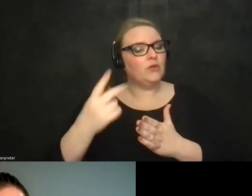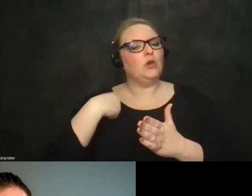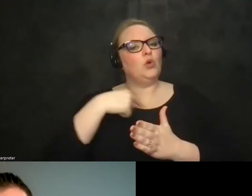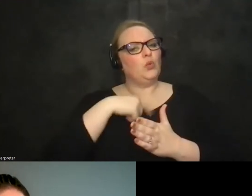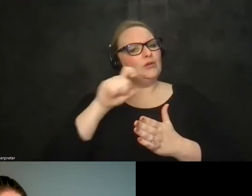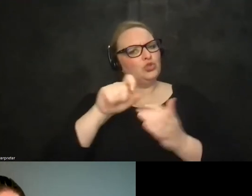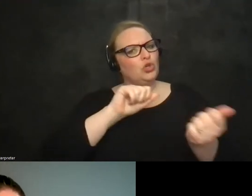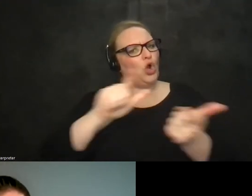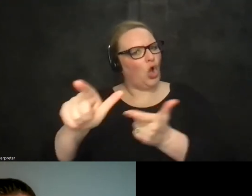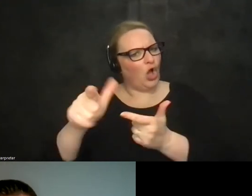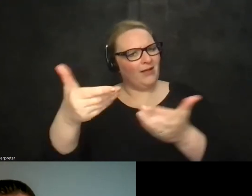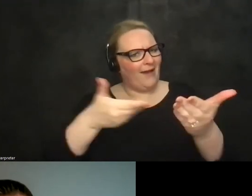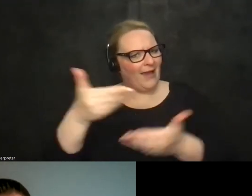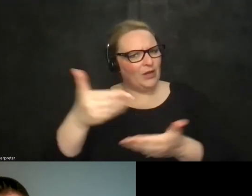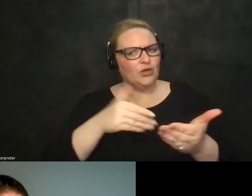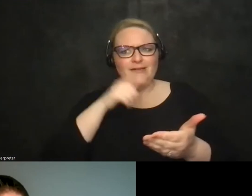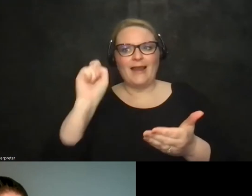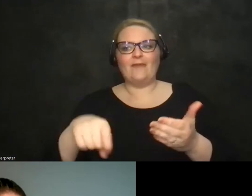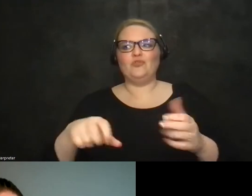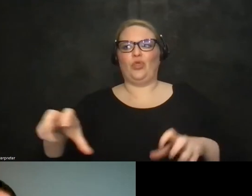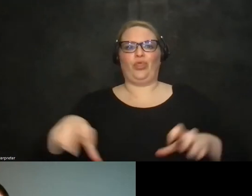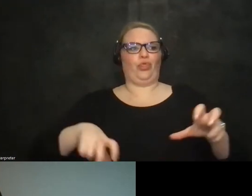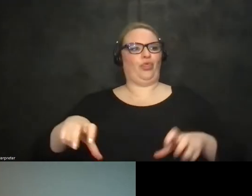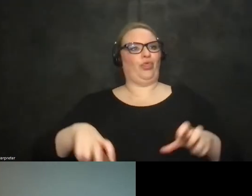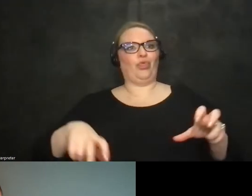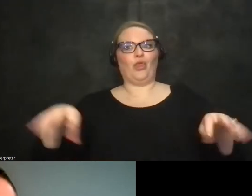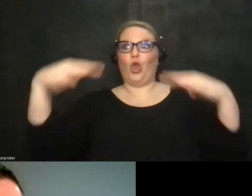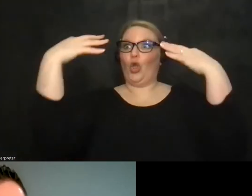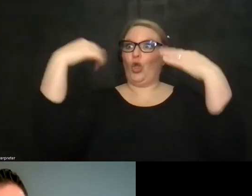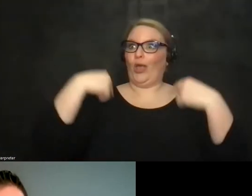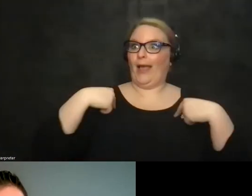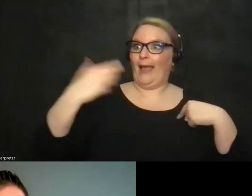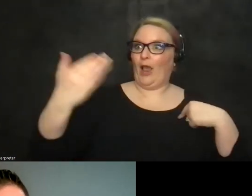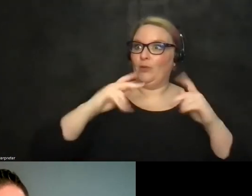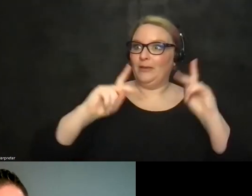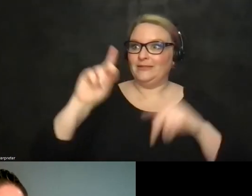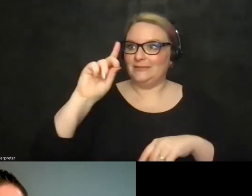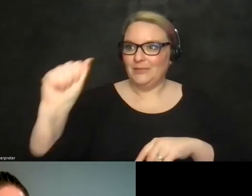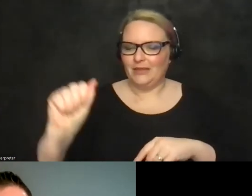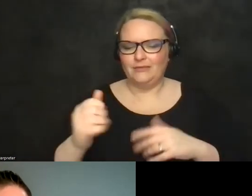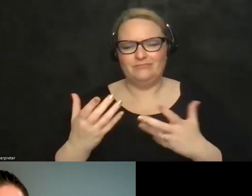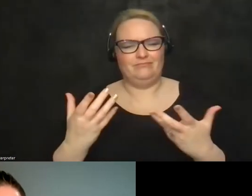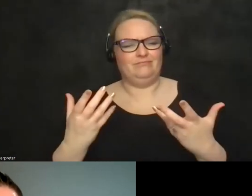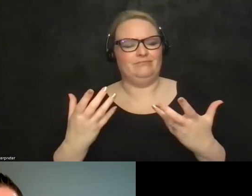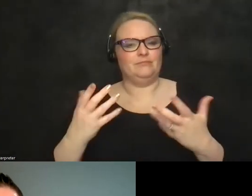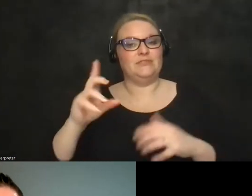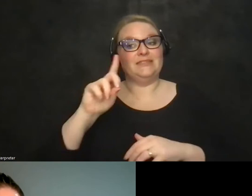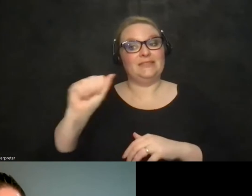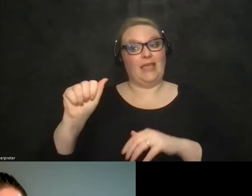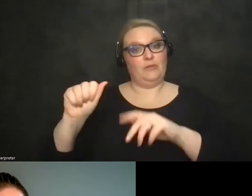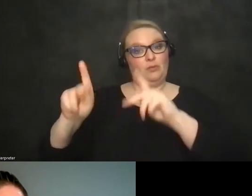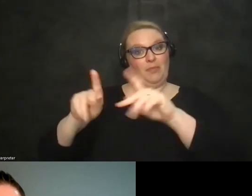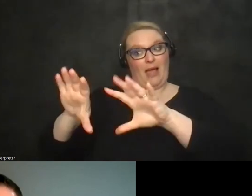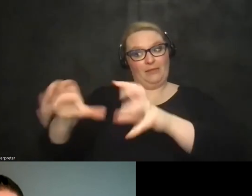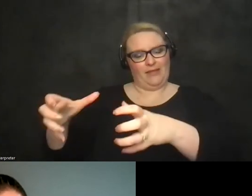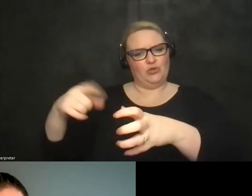all be doing that without feeling the need for for recognition i mean the disabled population makes